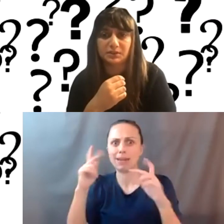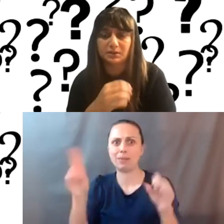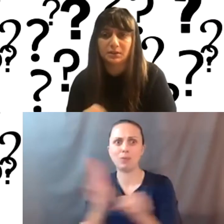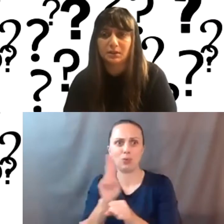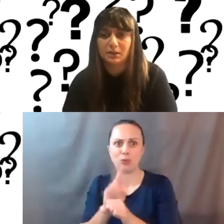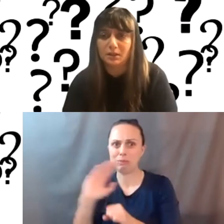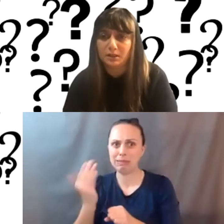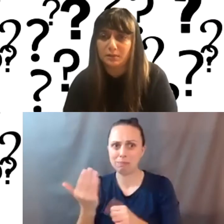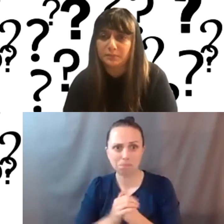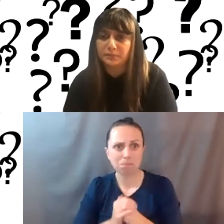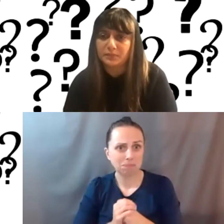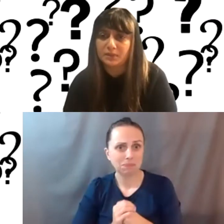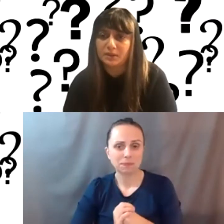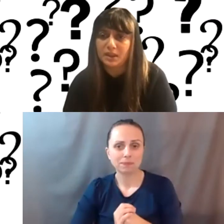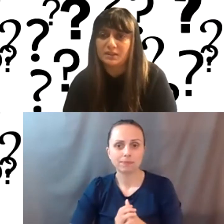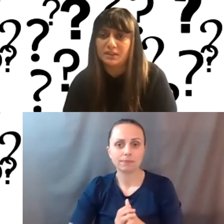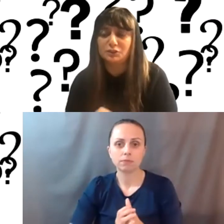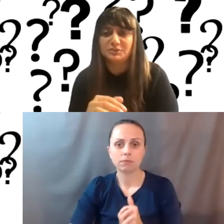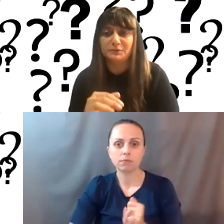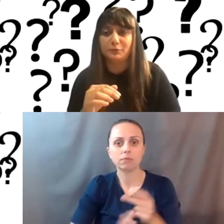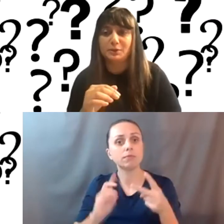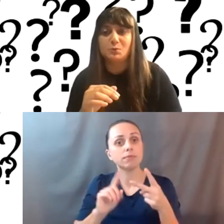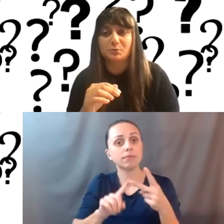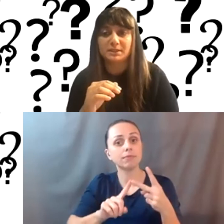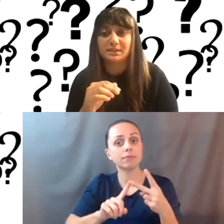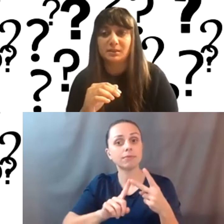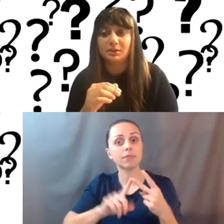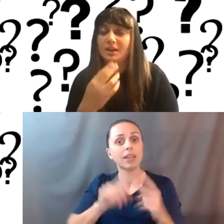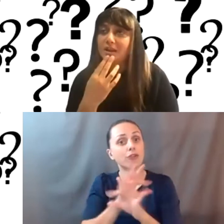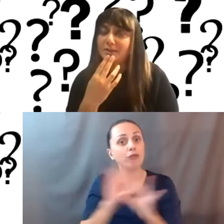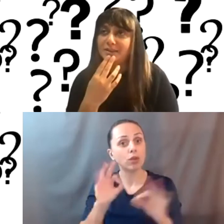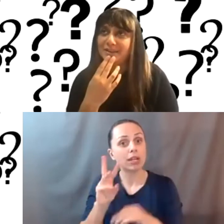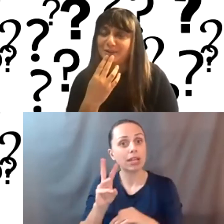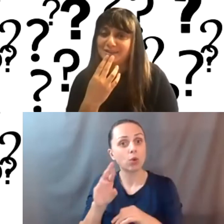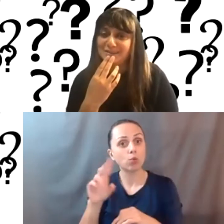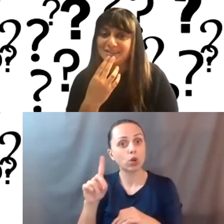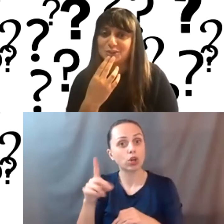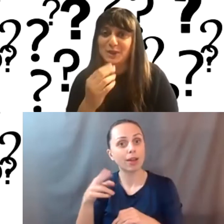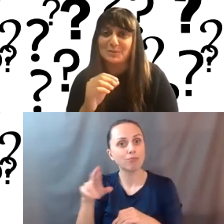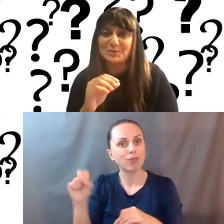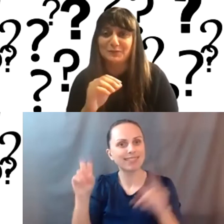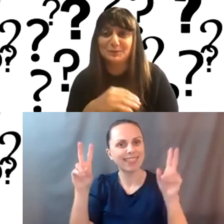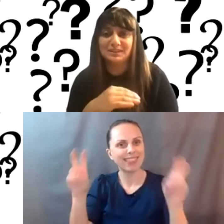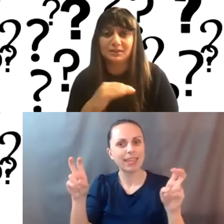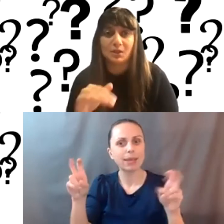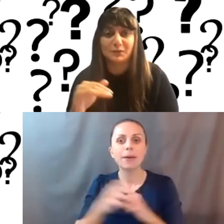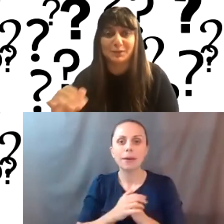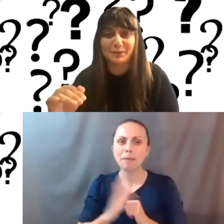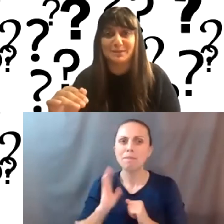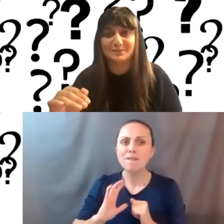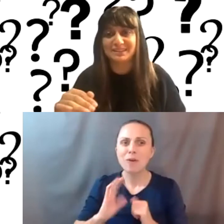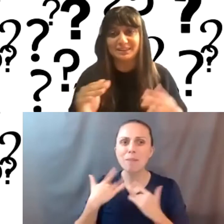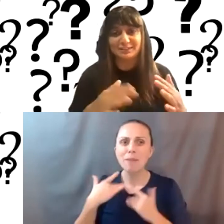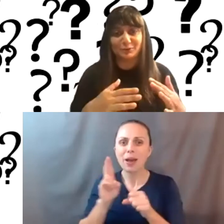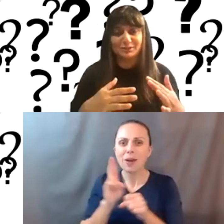seem to use it. Um, and then in terms of a free WordPress theme, I, I fell down this trap of using a lot of